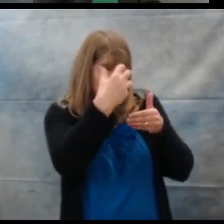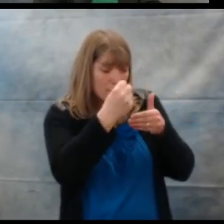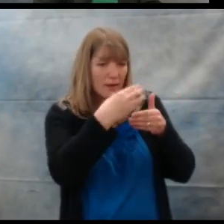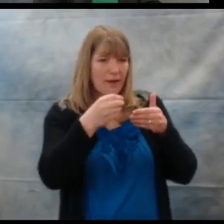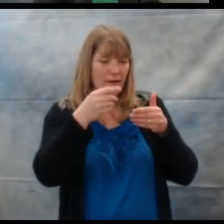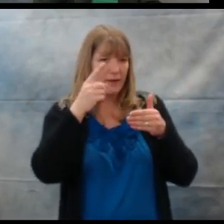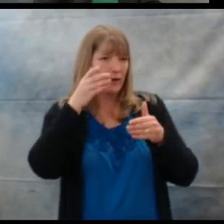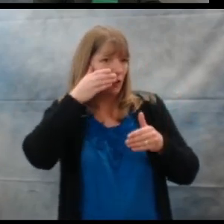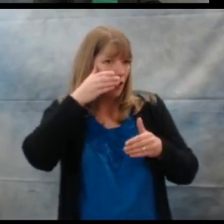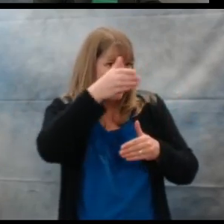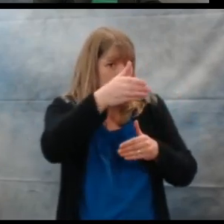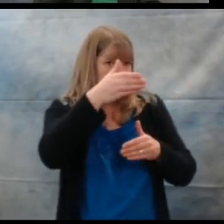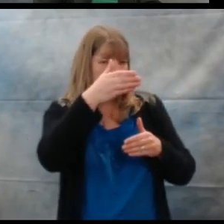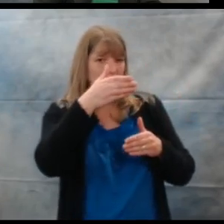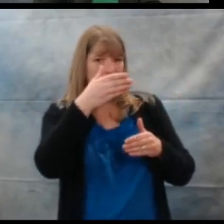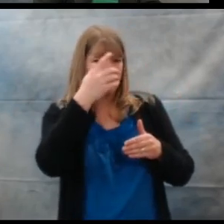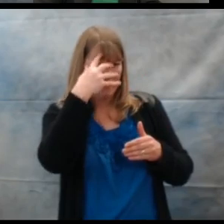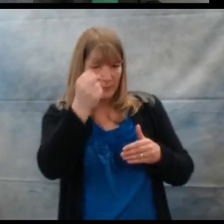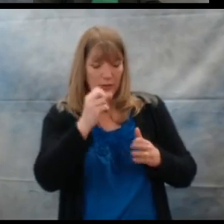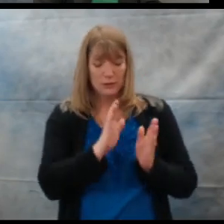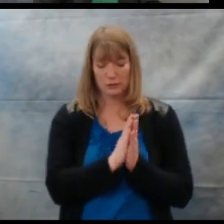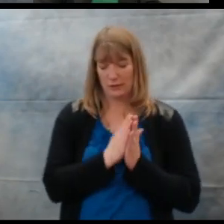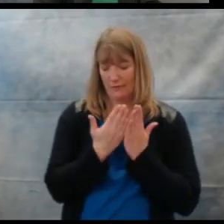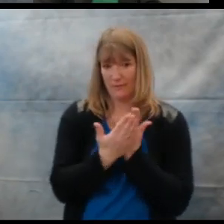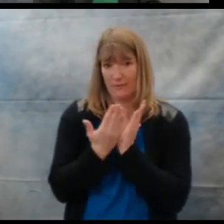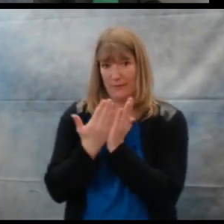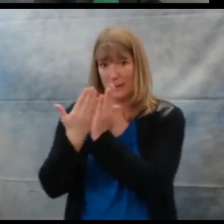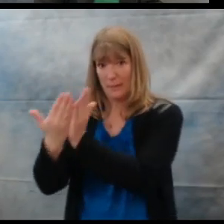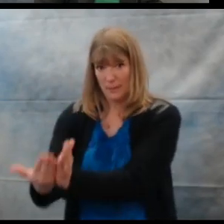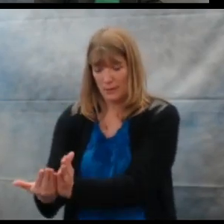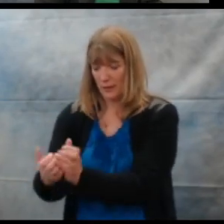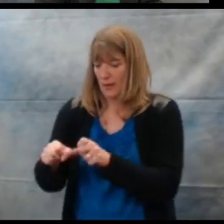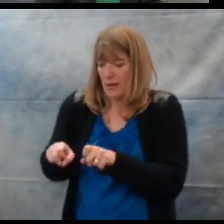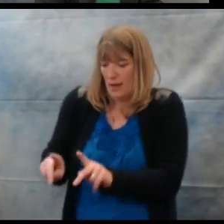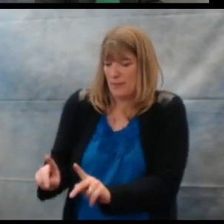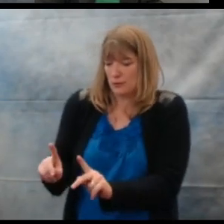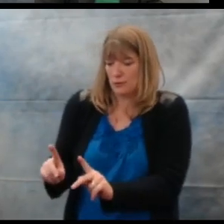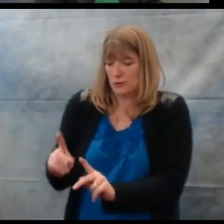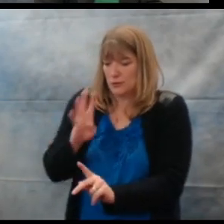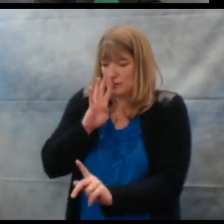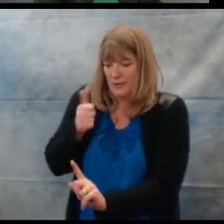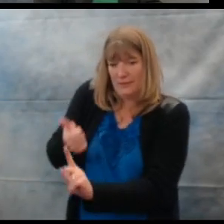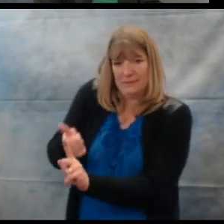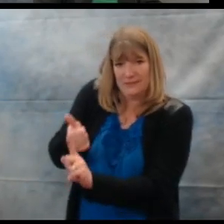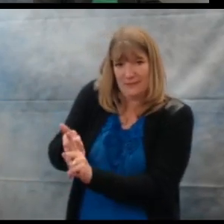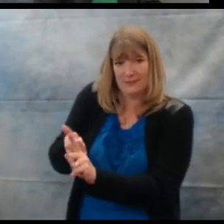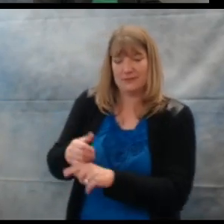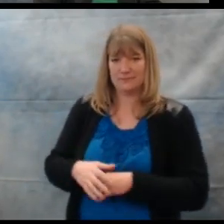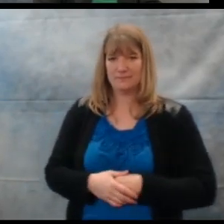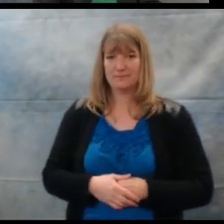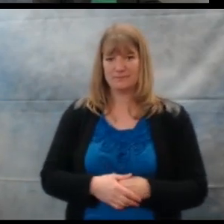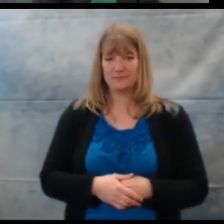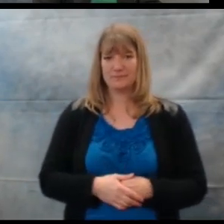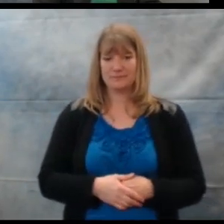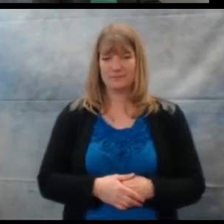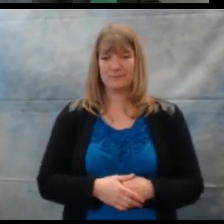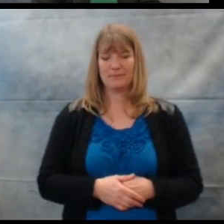term and long term. So give your child the book and give them an opportunity to read it to you.